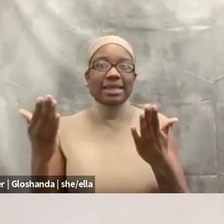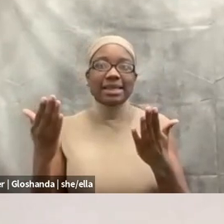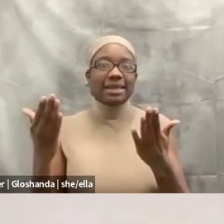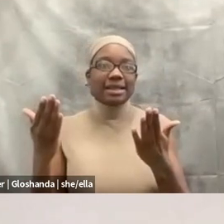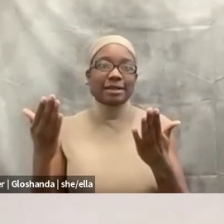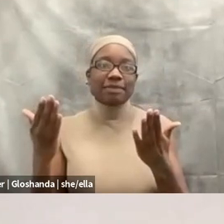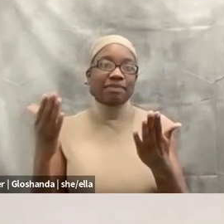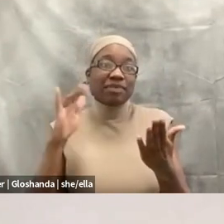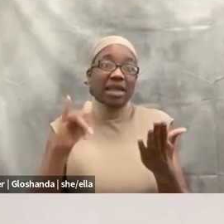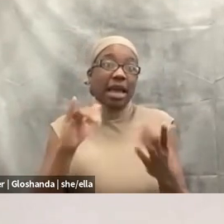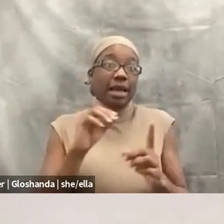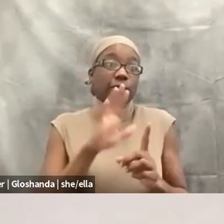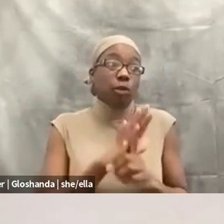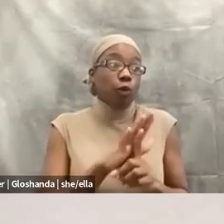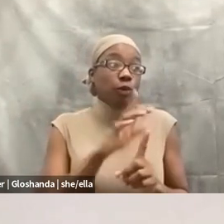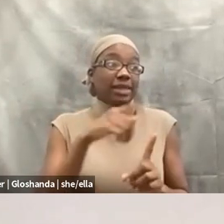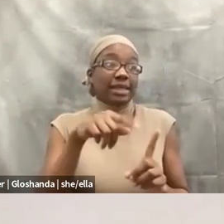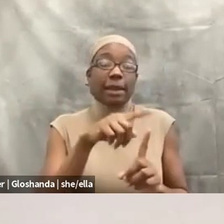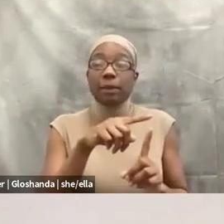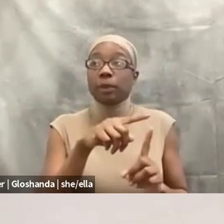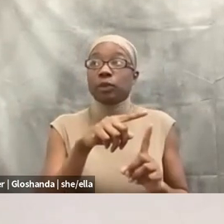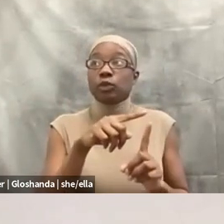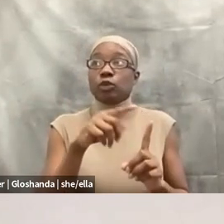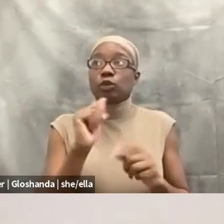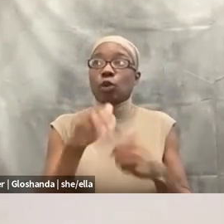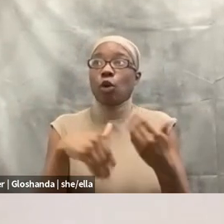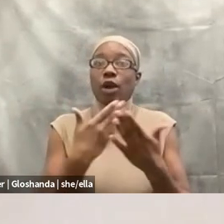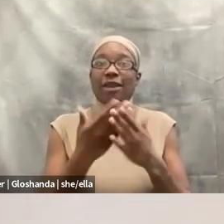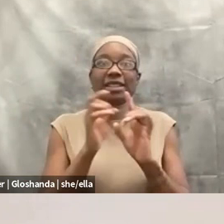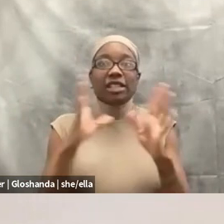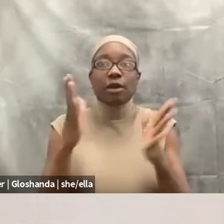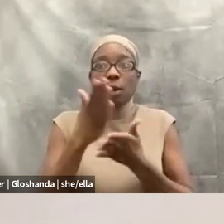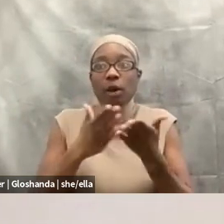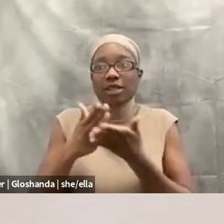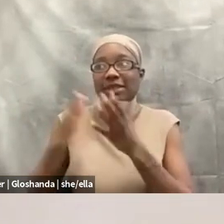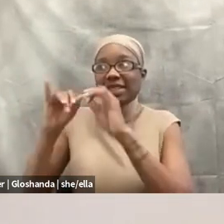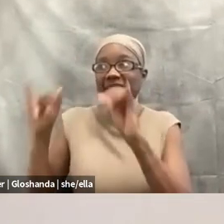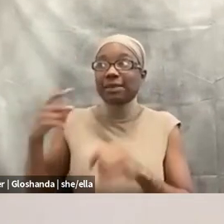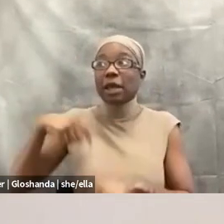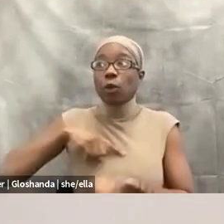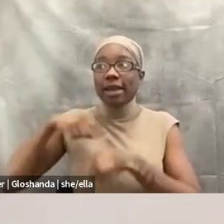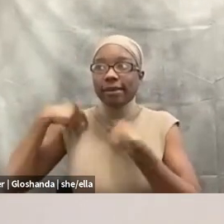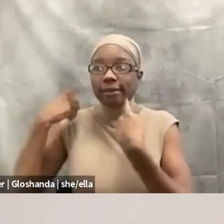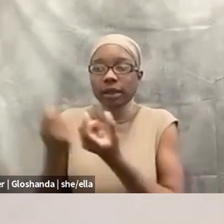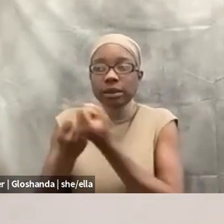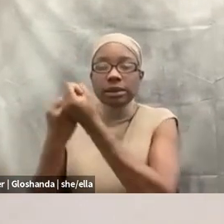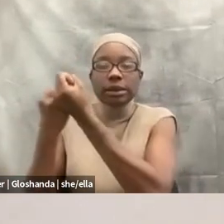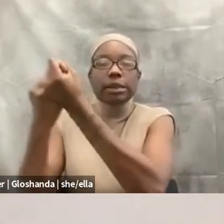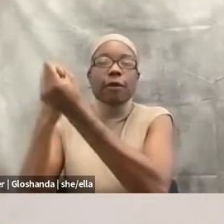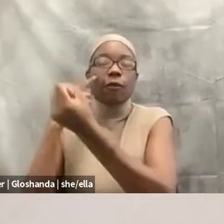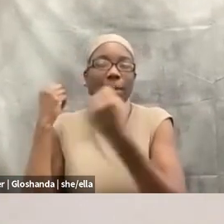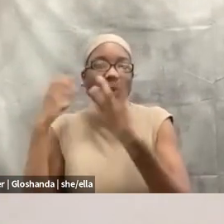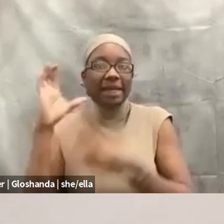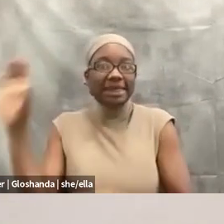to the, all of the terrible parts of the system that we have upheld, you know, for centuries. Um,